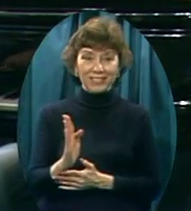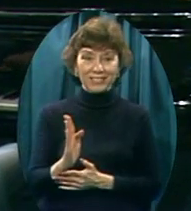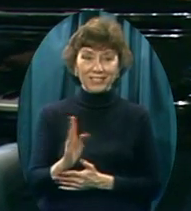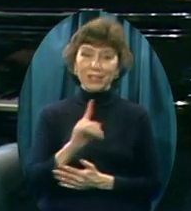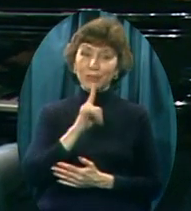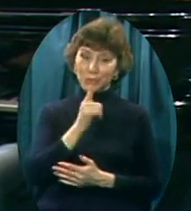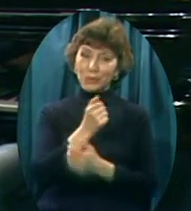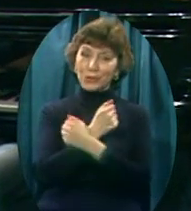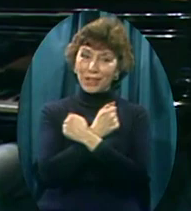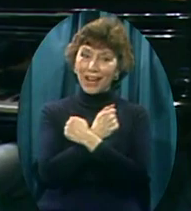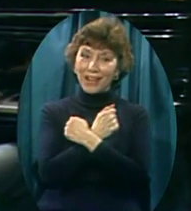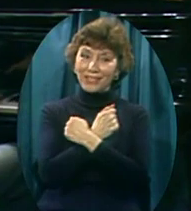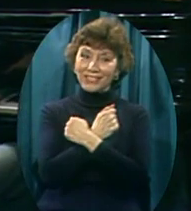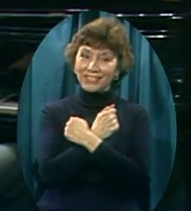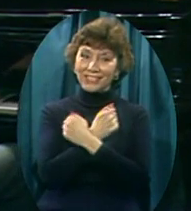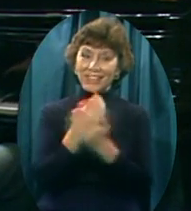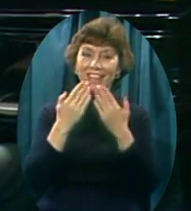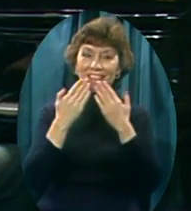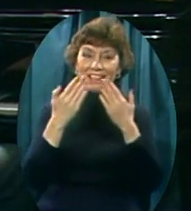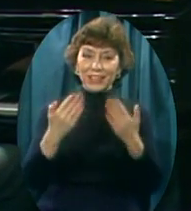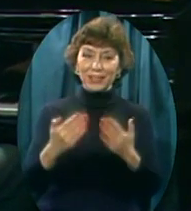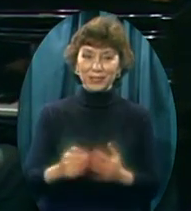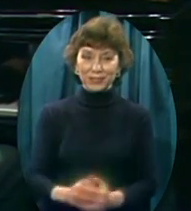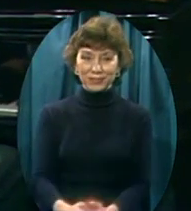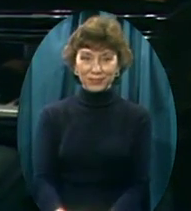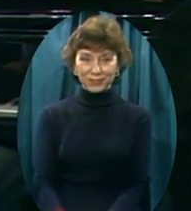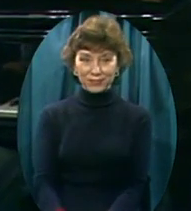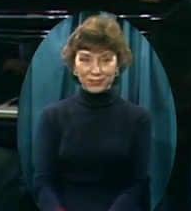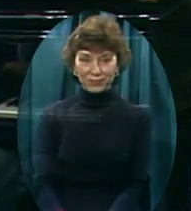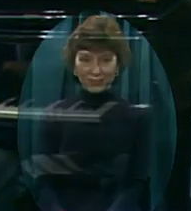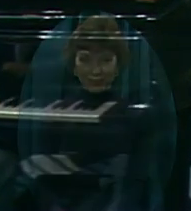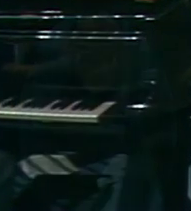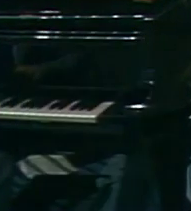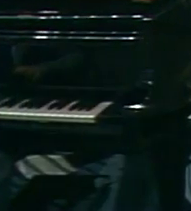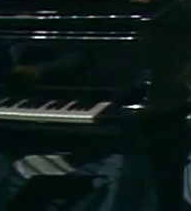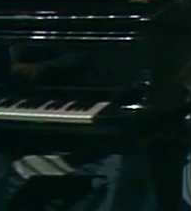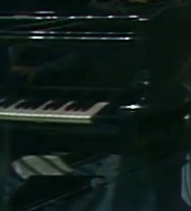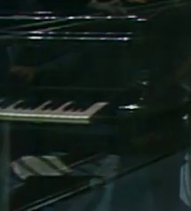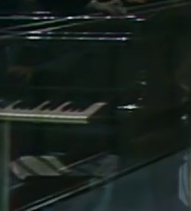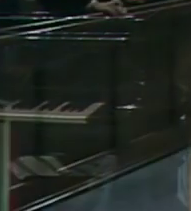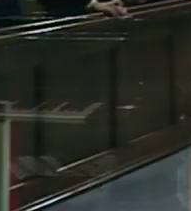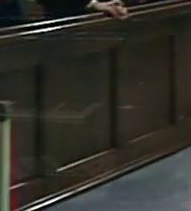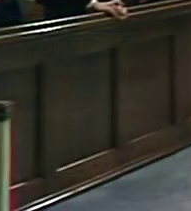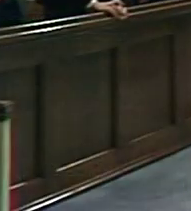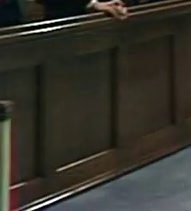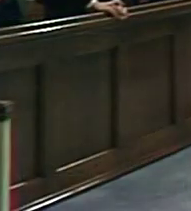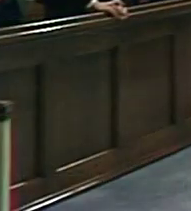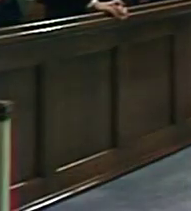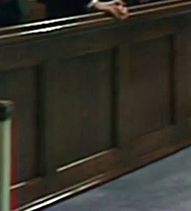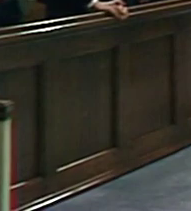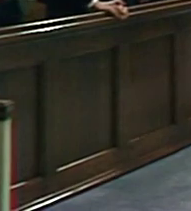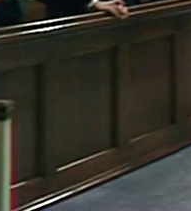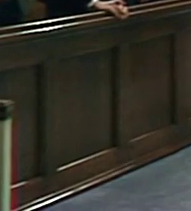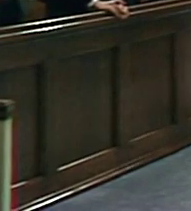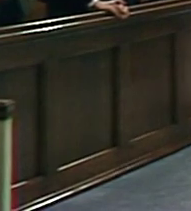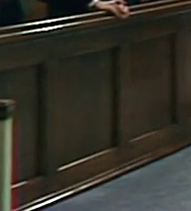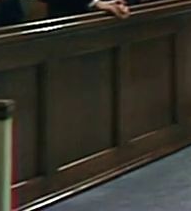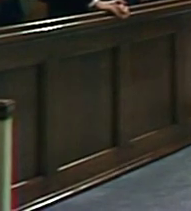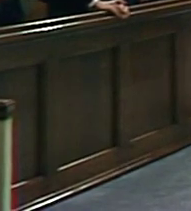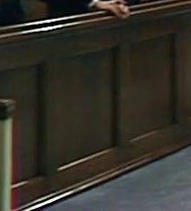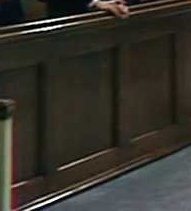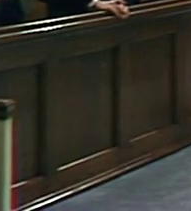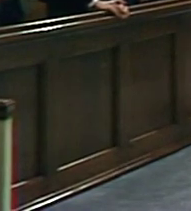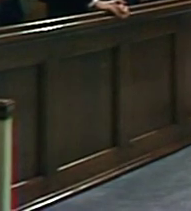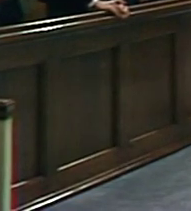But that thy blood Was shed for